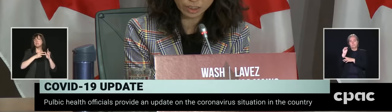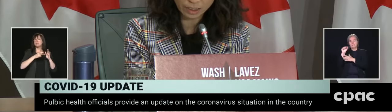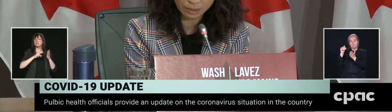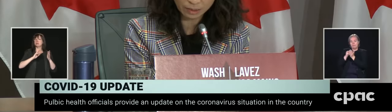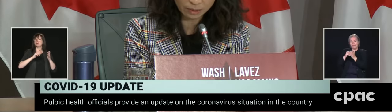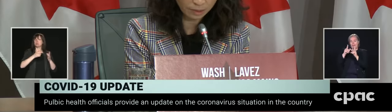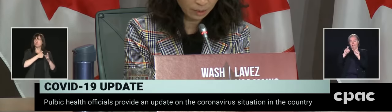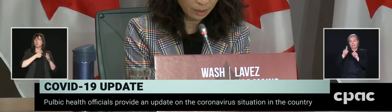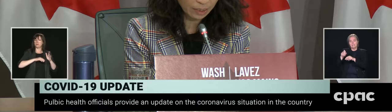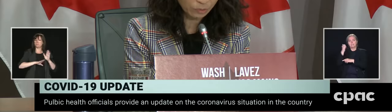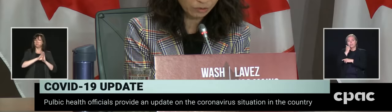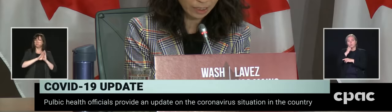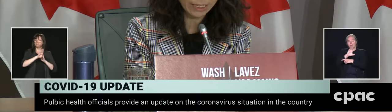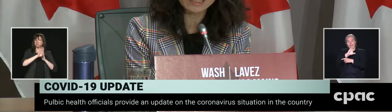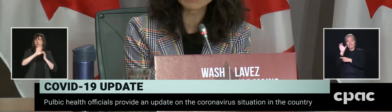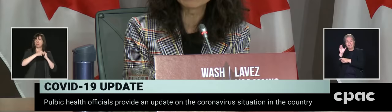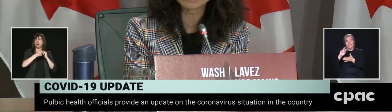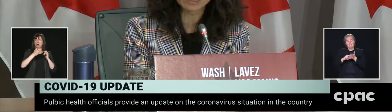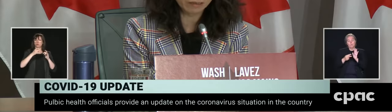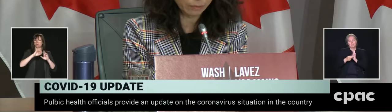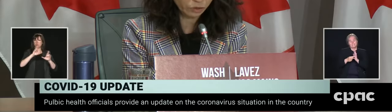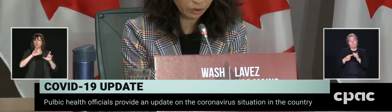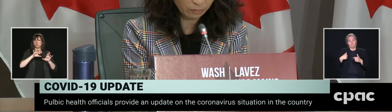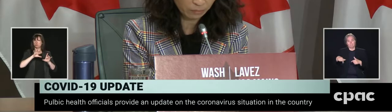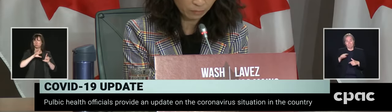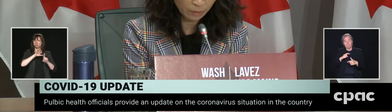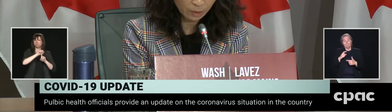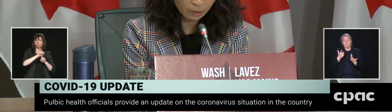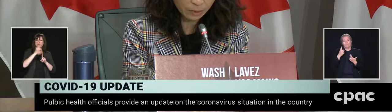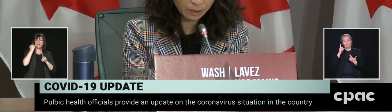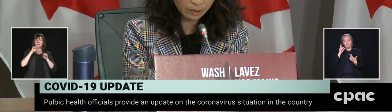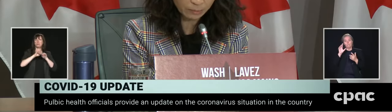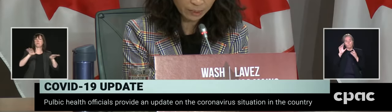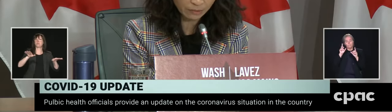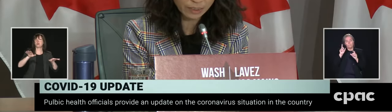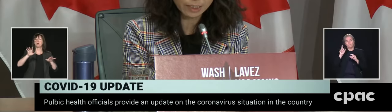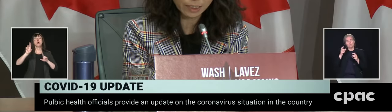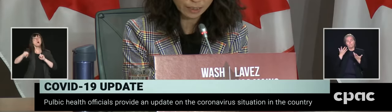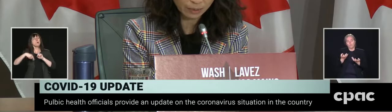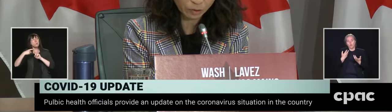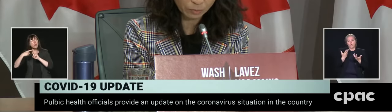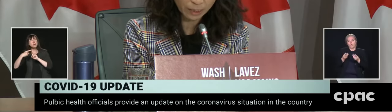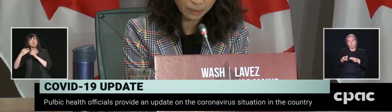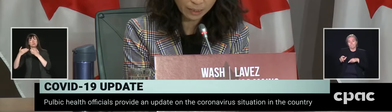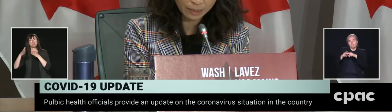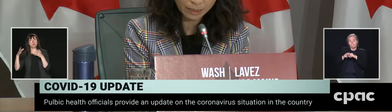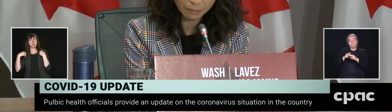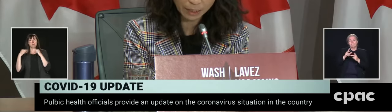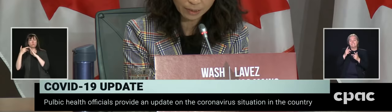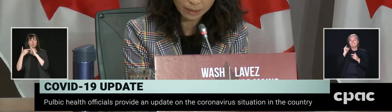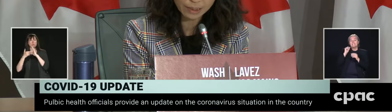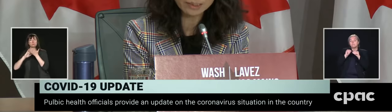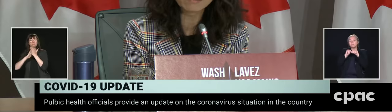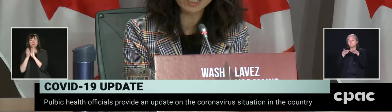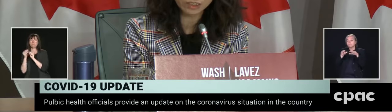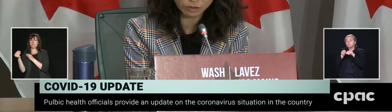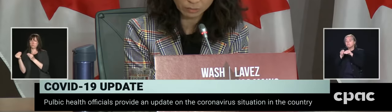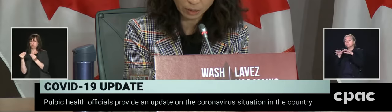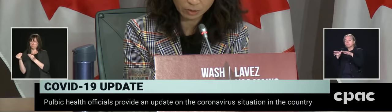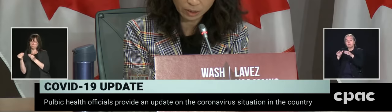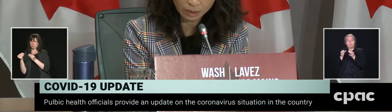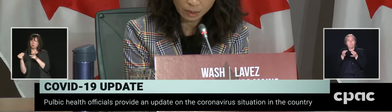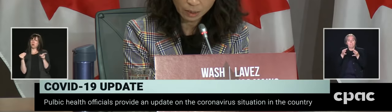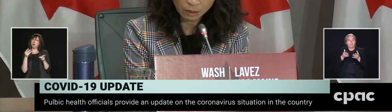surge in cases as we relax public health measures. Specifically, a robust testing capacity is a